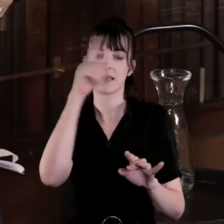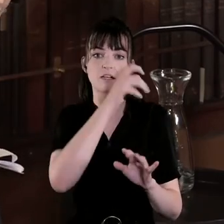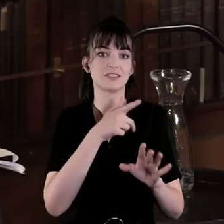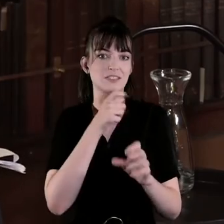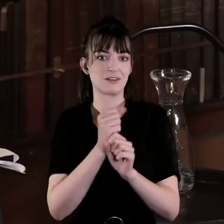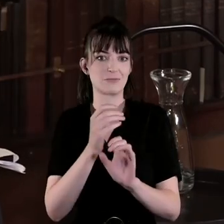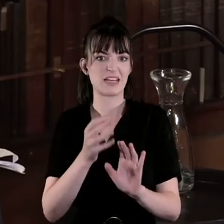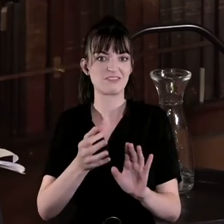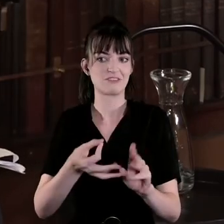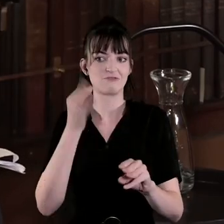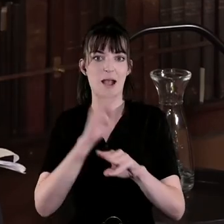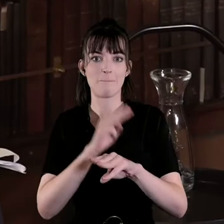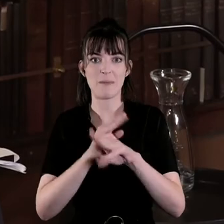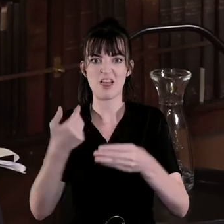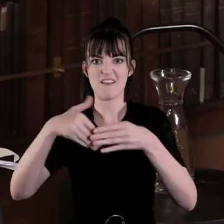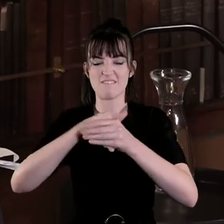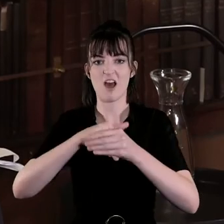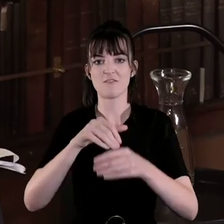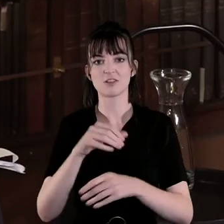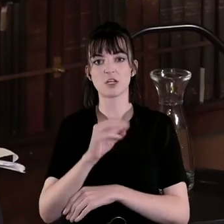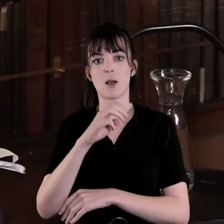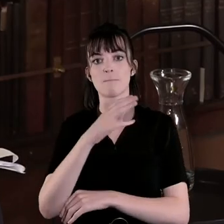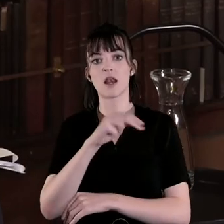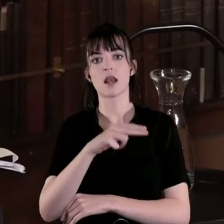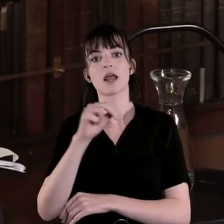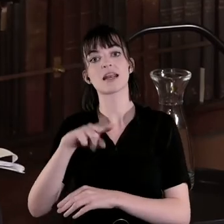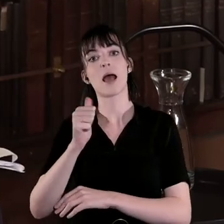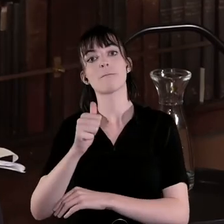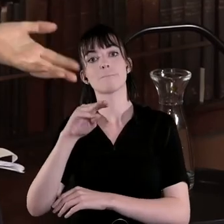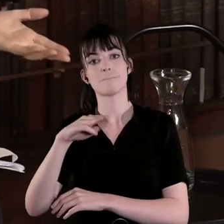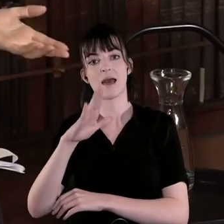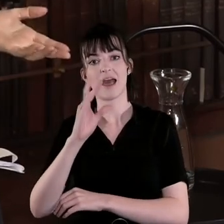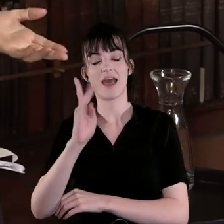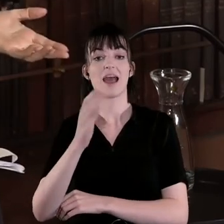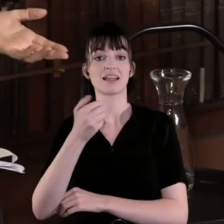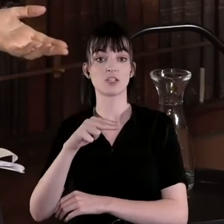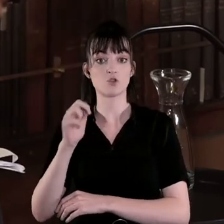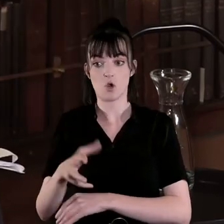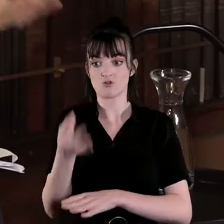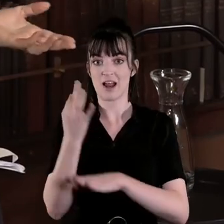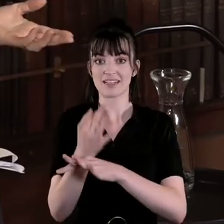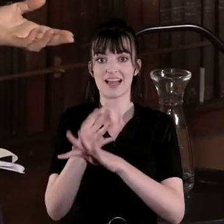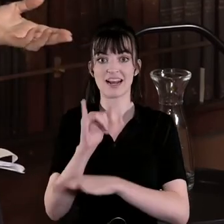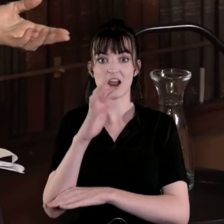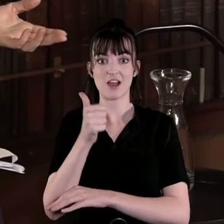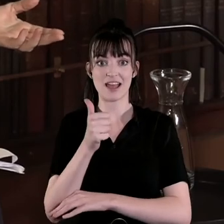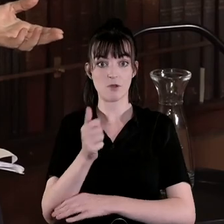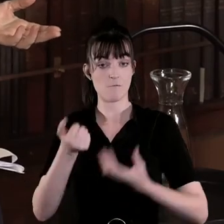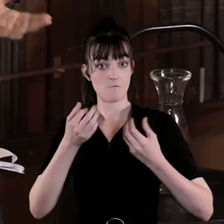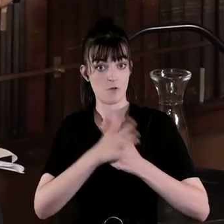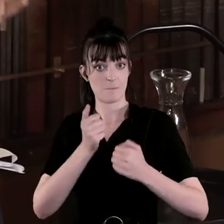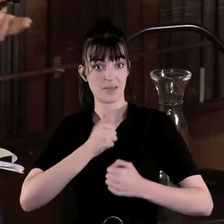granny who was in Cuminamon or the grandfather in the IRA or indeed in my own case I had a grandfather in the Somme he never spoke about it